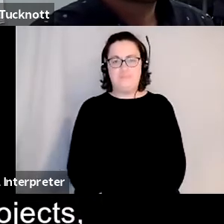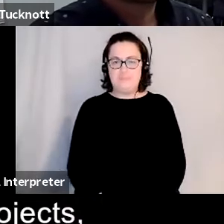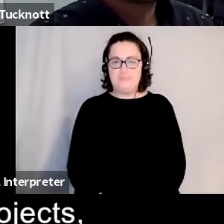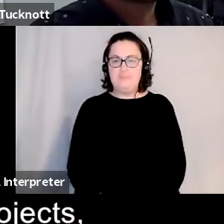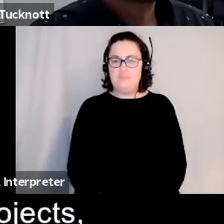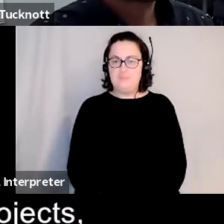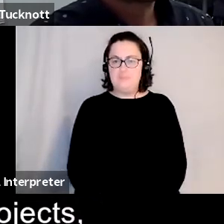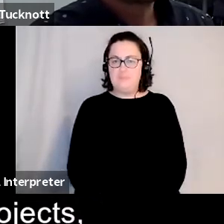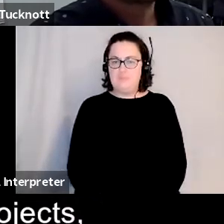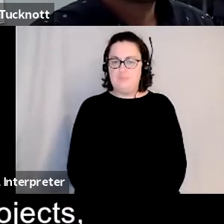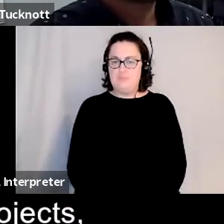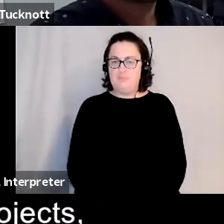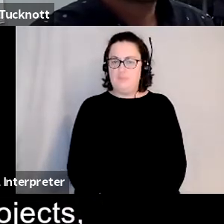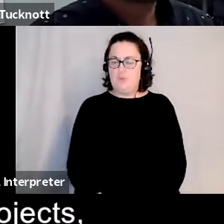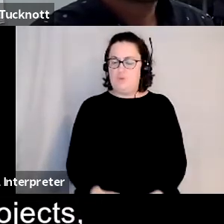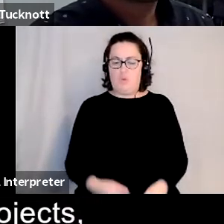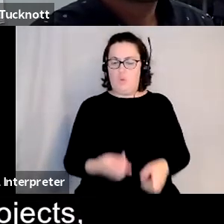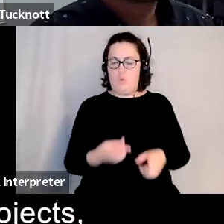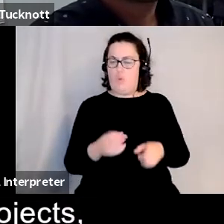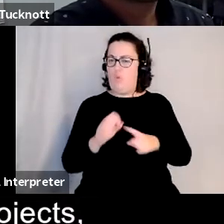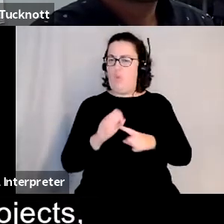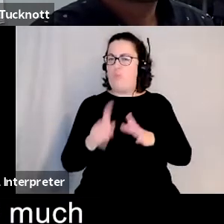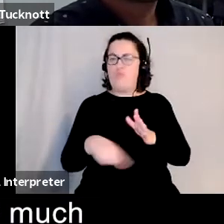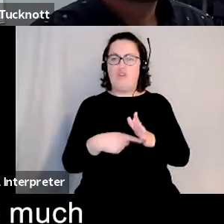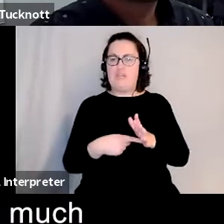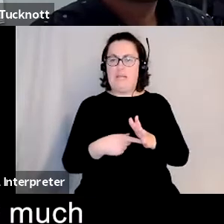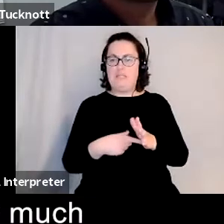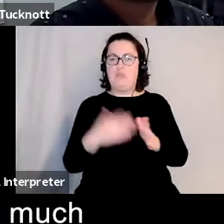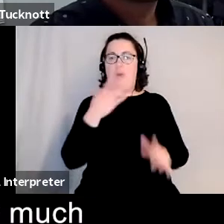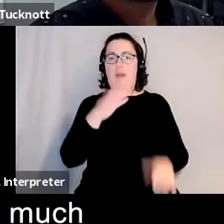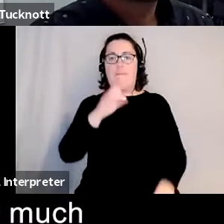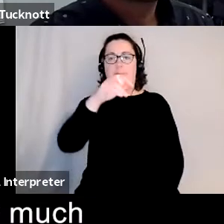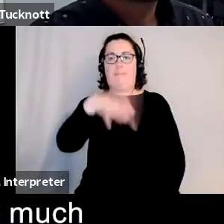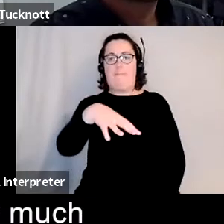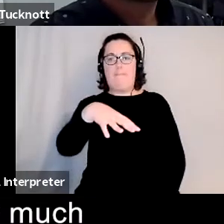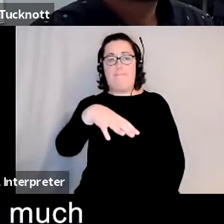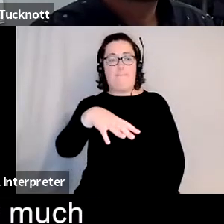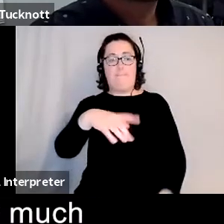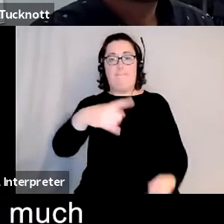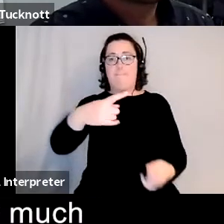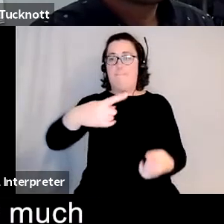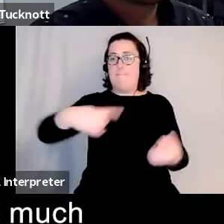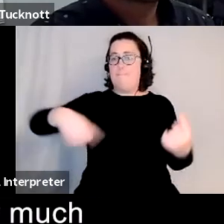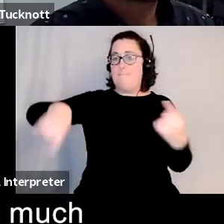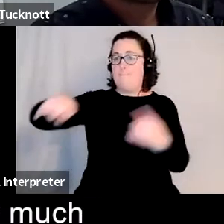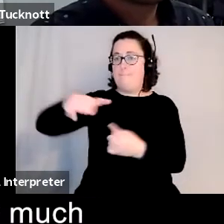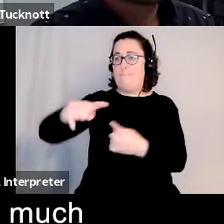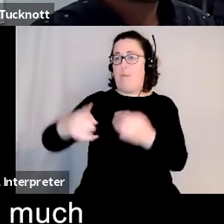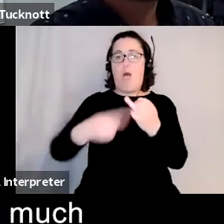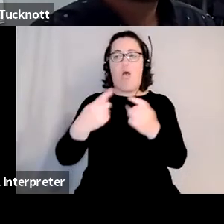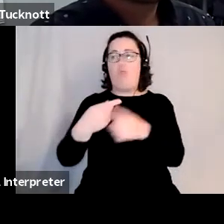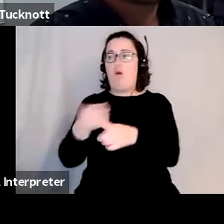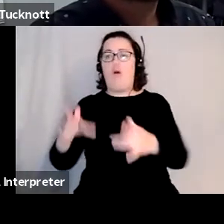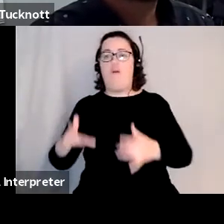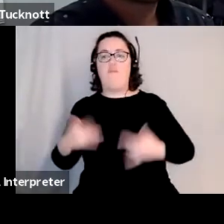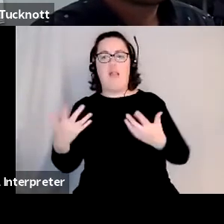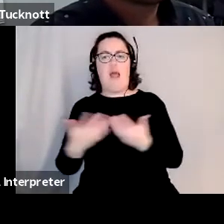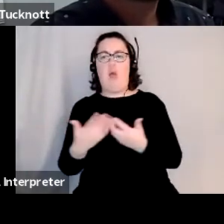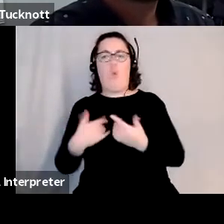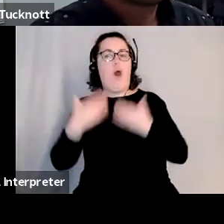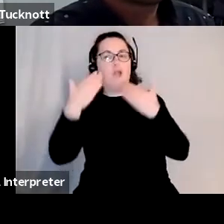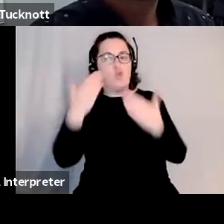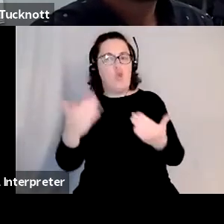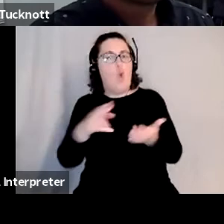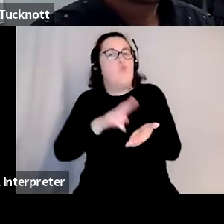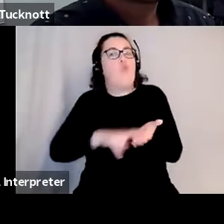of time these projects i don't really know how people feel about them but because this was very much happening over social media i i guess i i knew a bit more